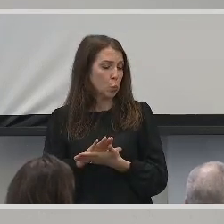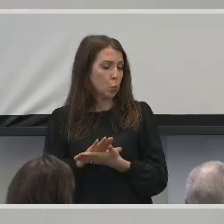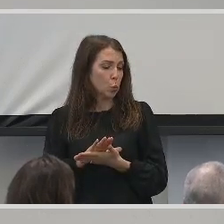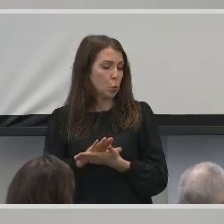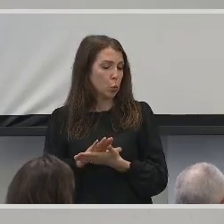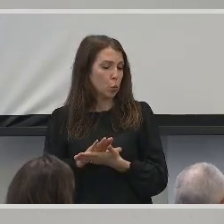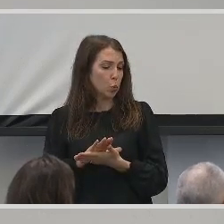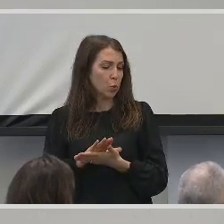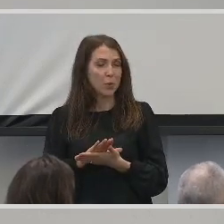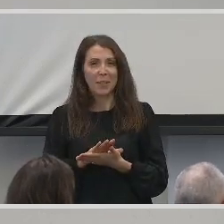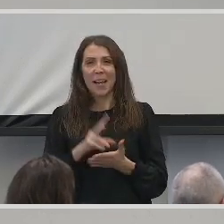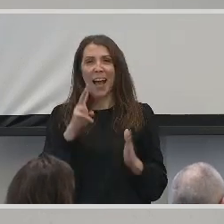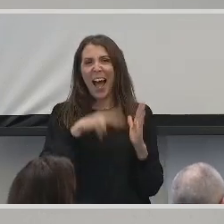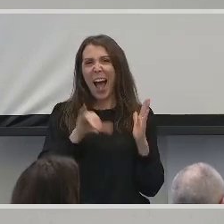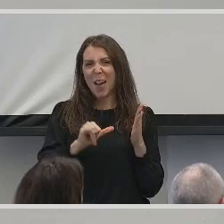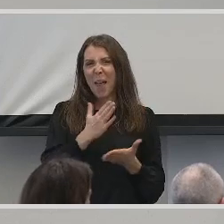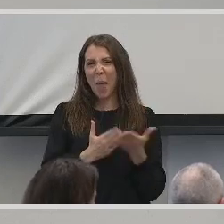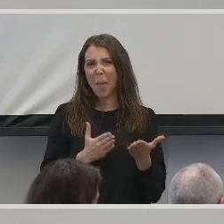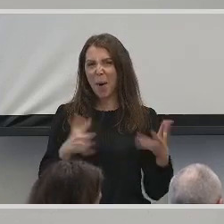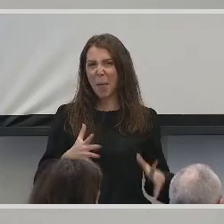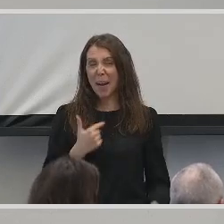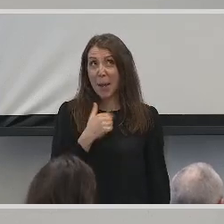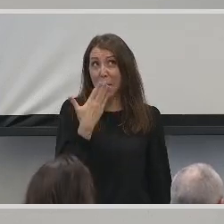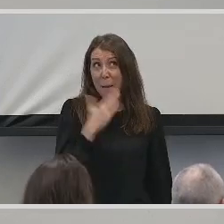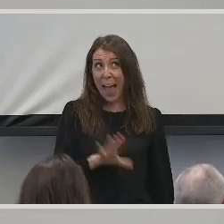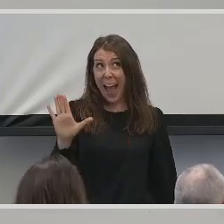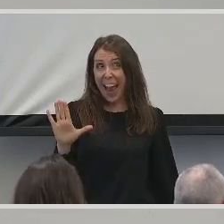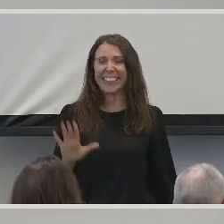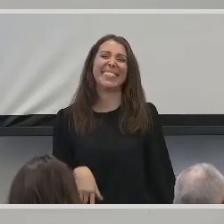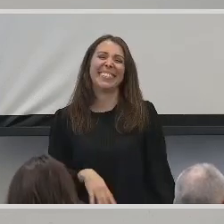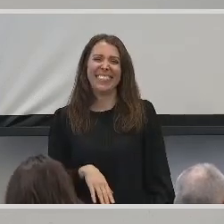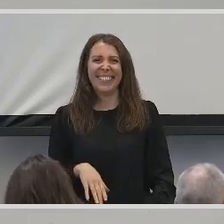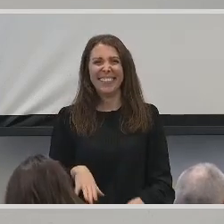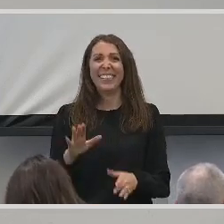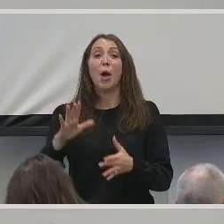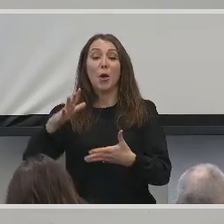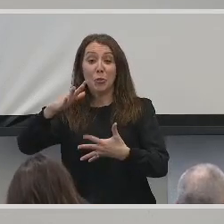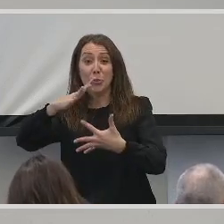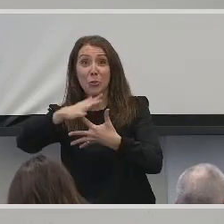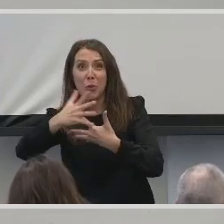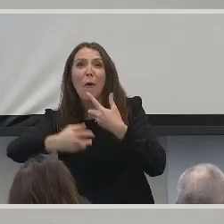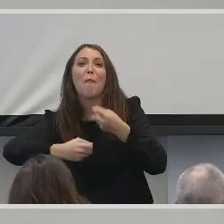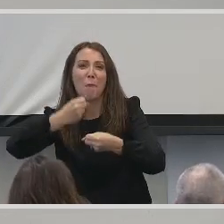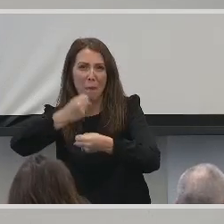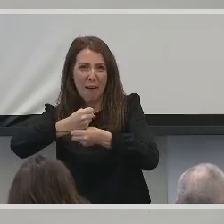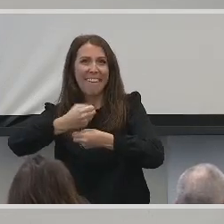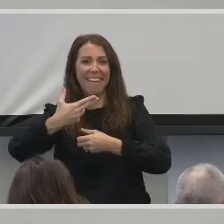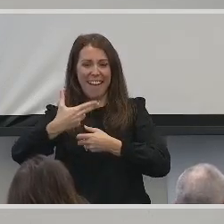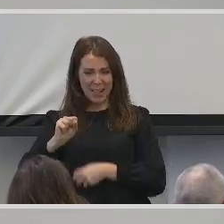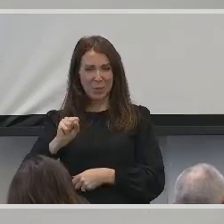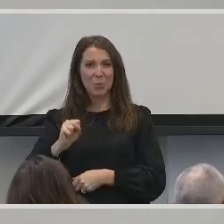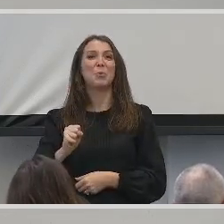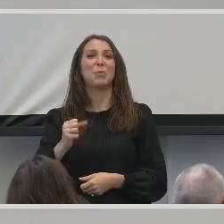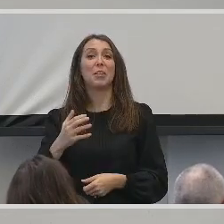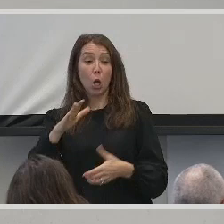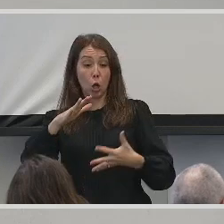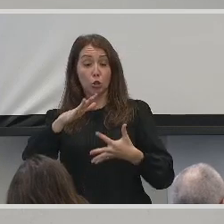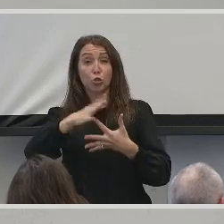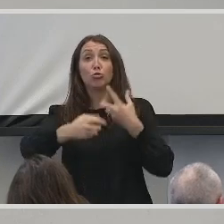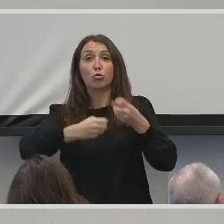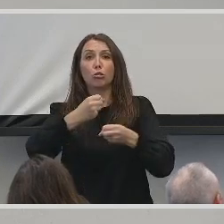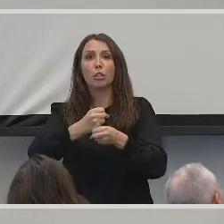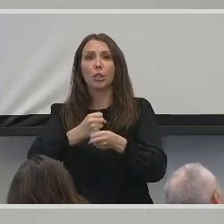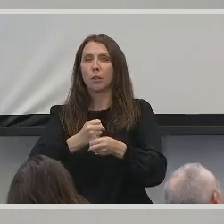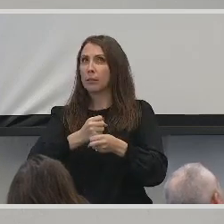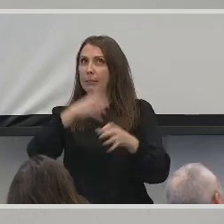I read that part already. My bad. It wasn't until my sophomore year of high school that I finally had tutors. During my junior year, I made a